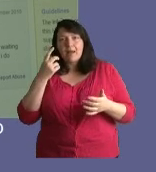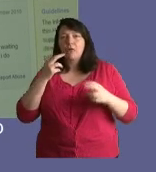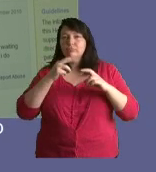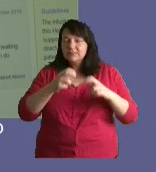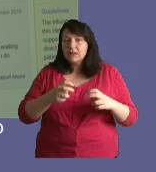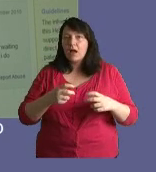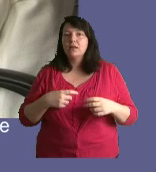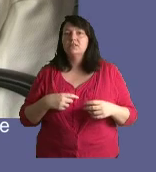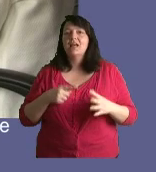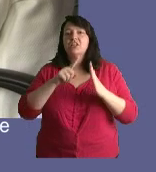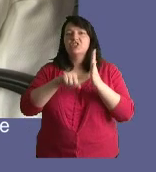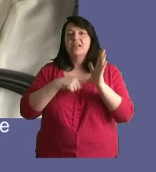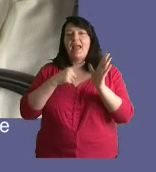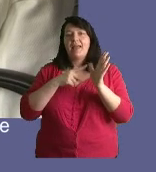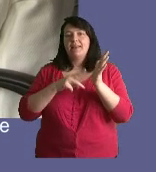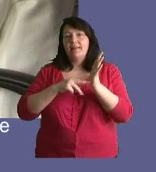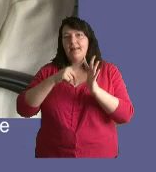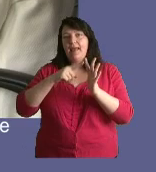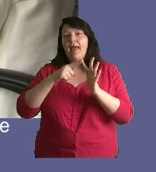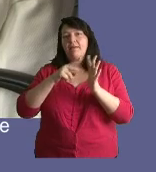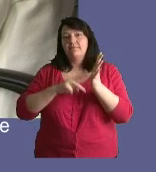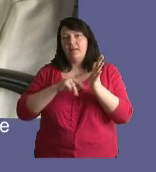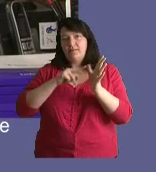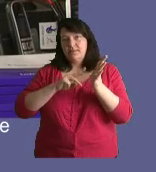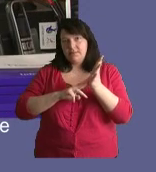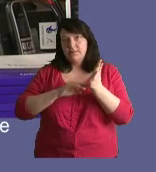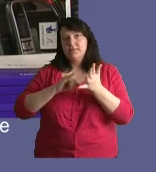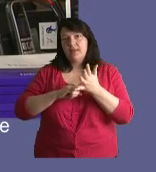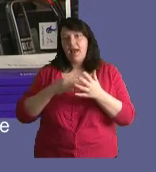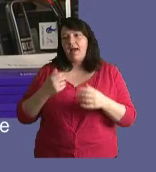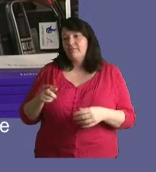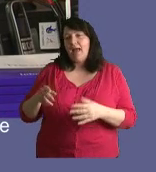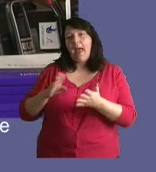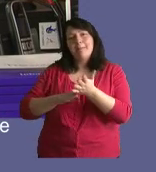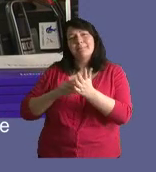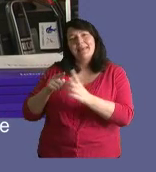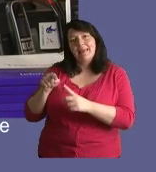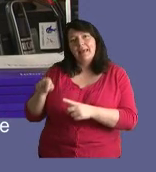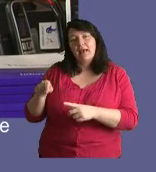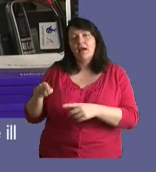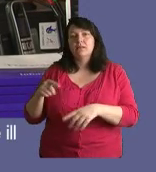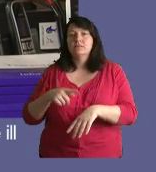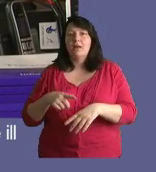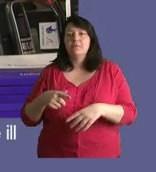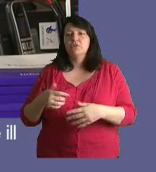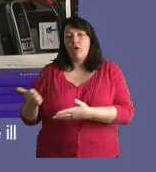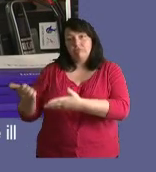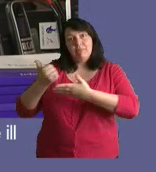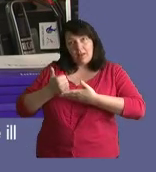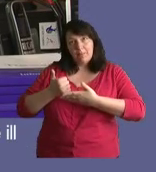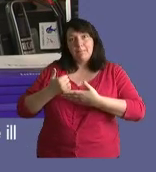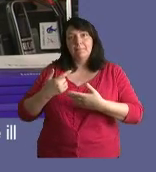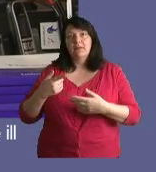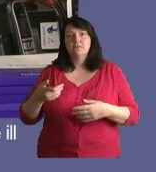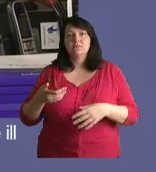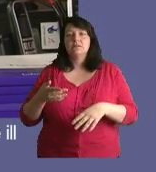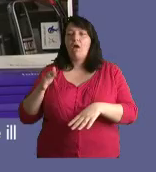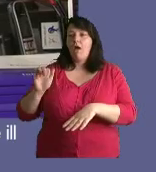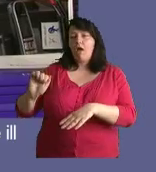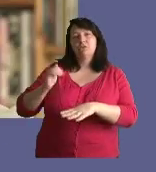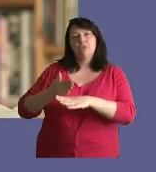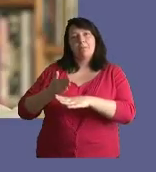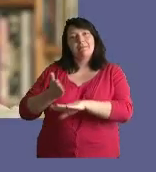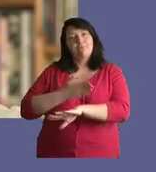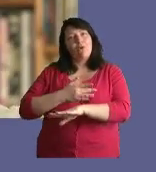we were thinking about this and Jane Evans who had me at the time offered to help us because that was her job before she became